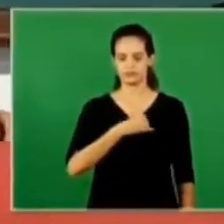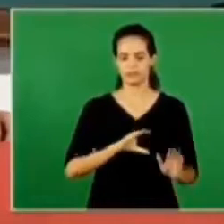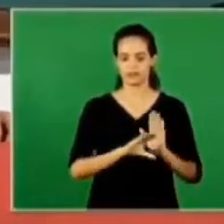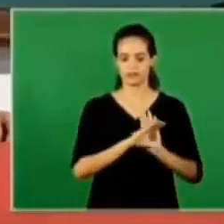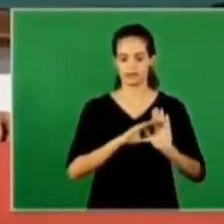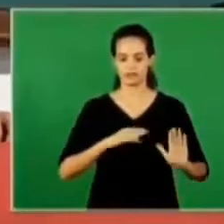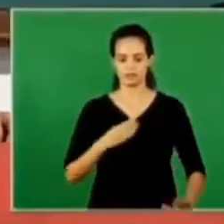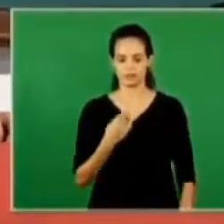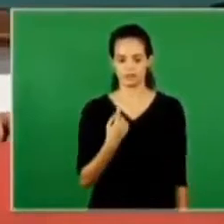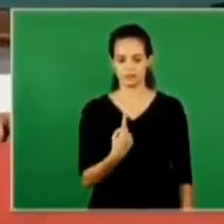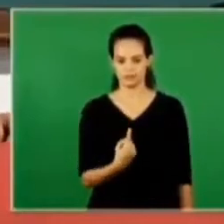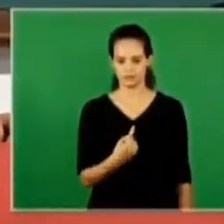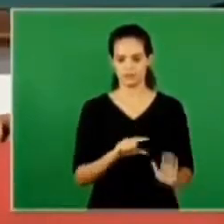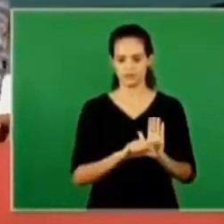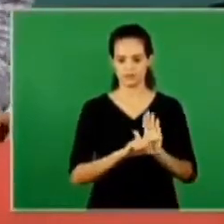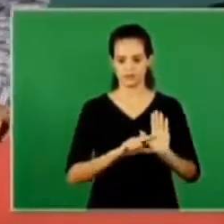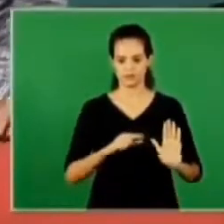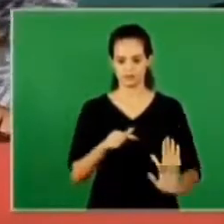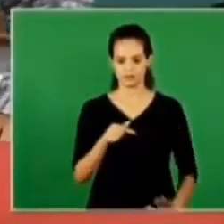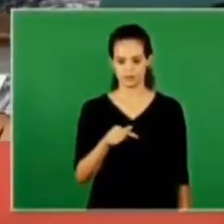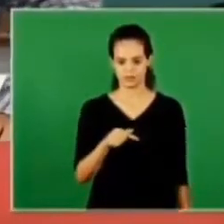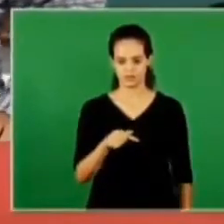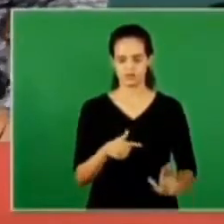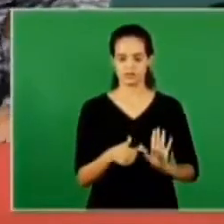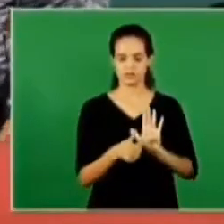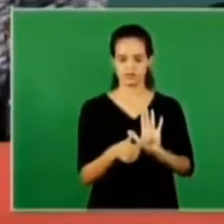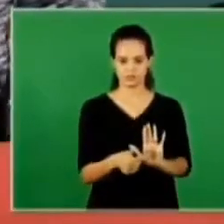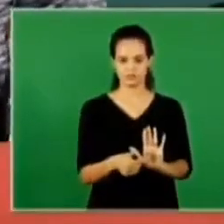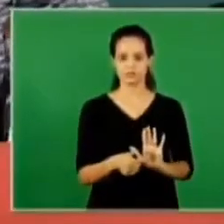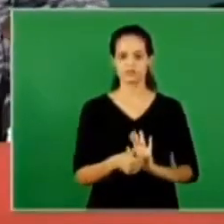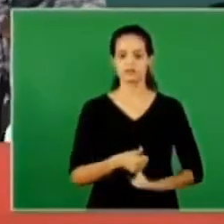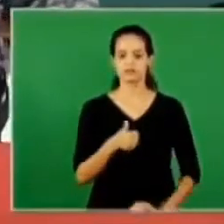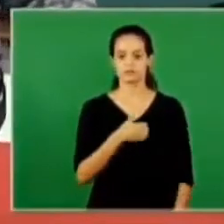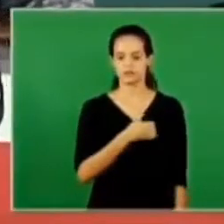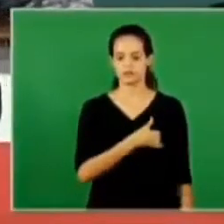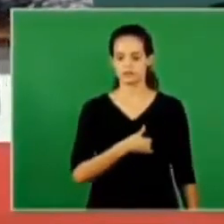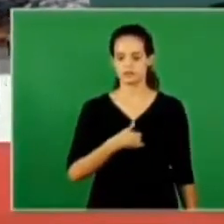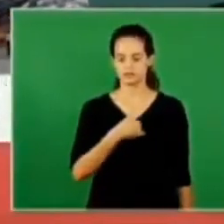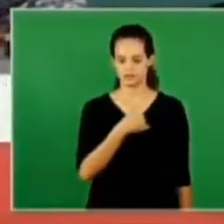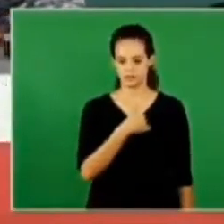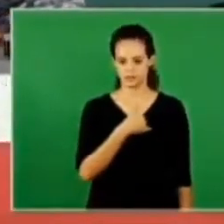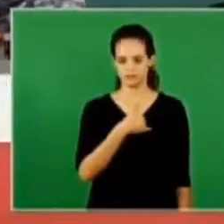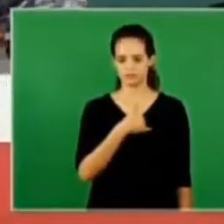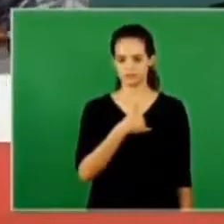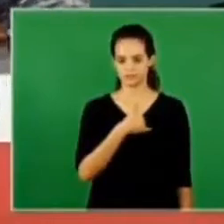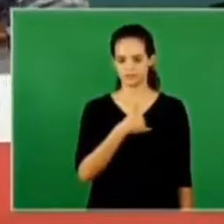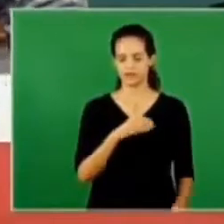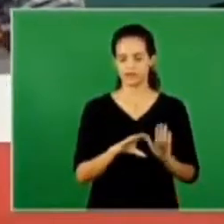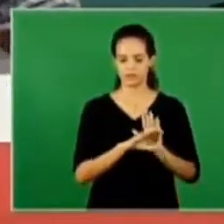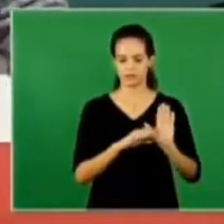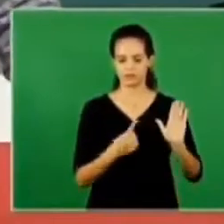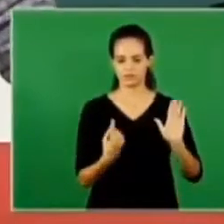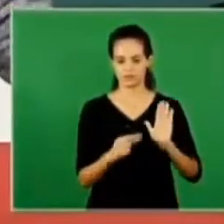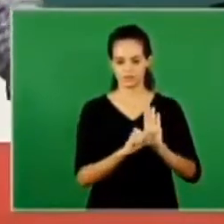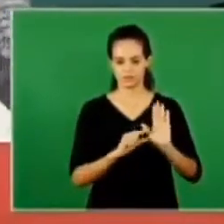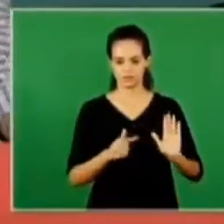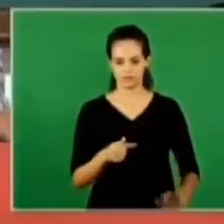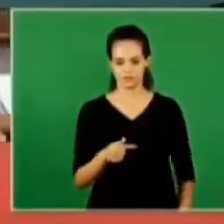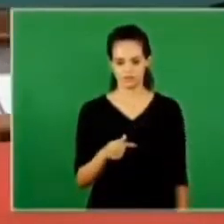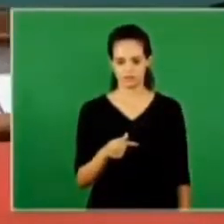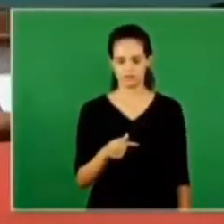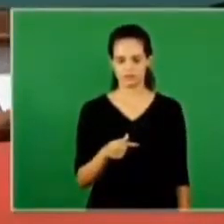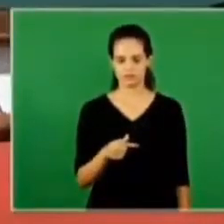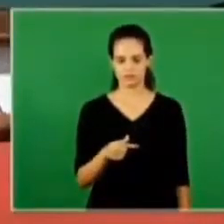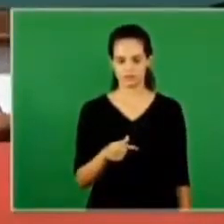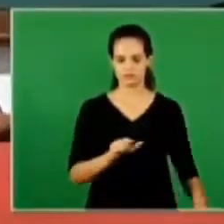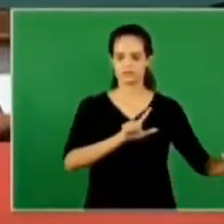john chapter one first john one verse seven verse seven